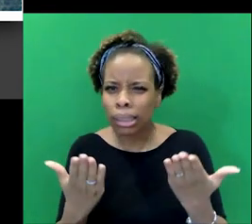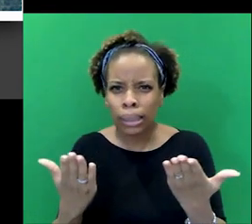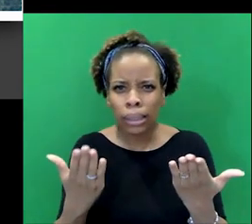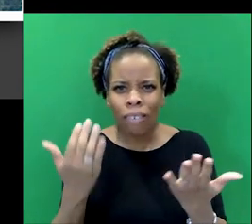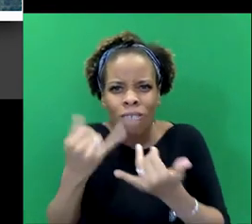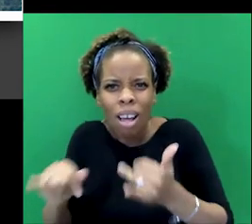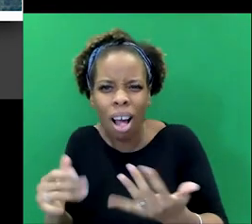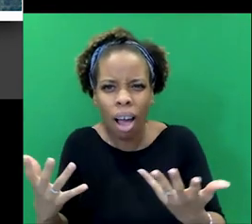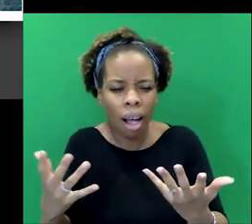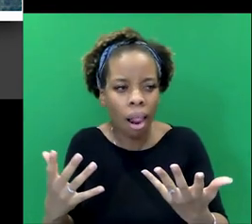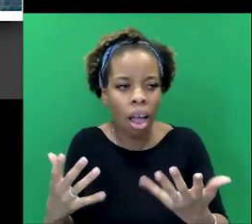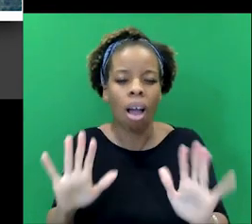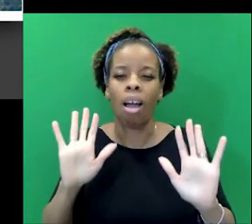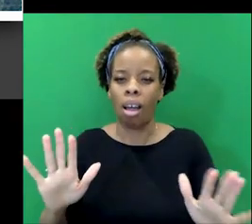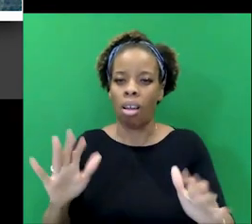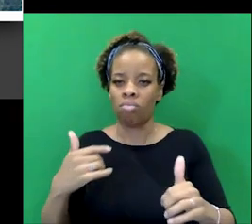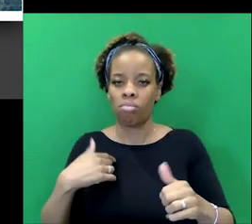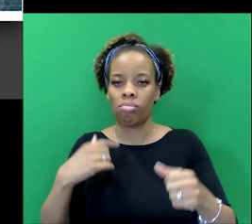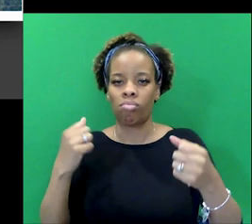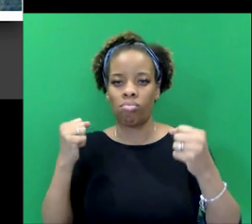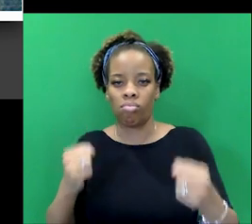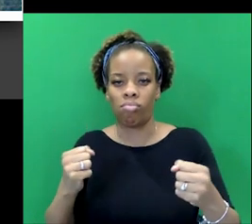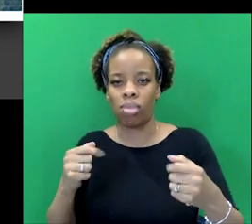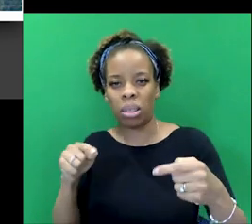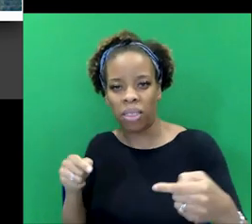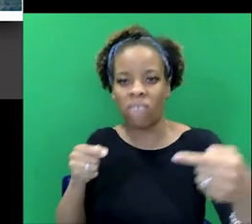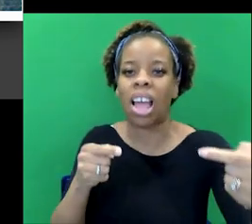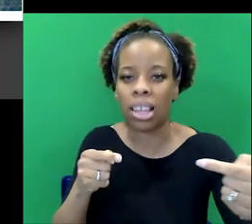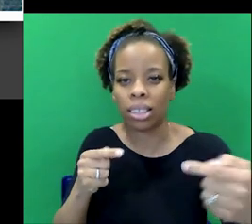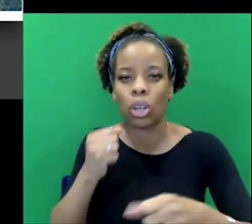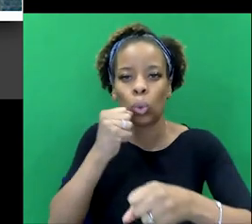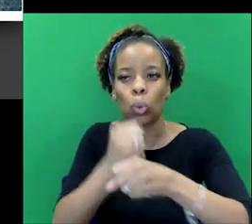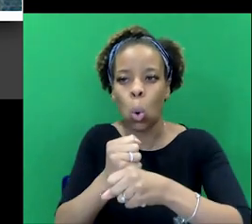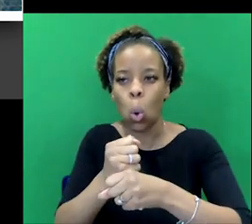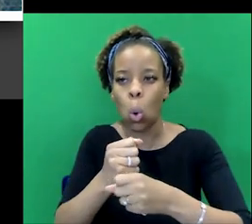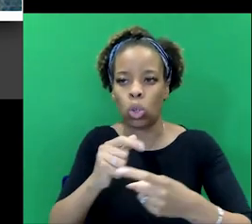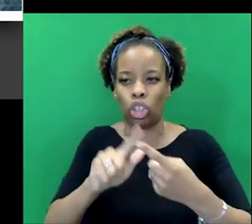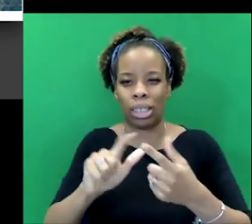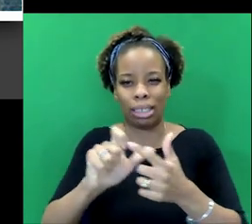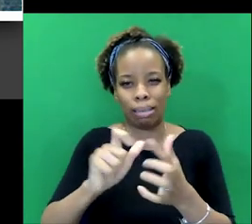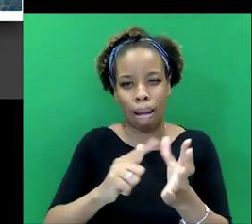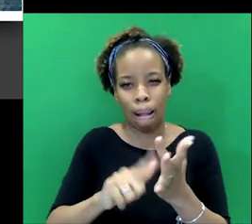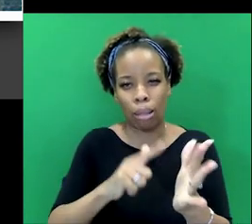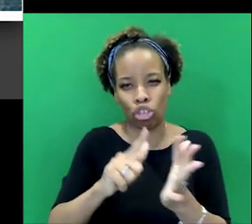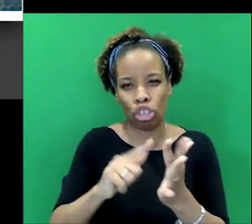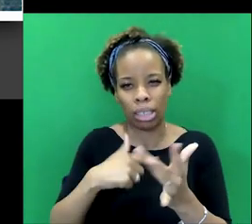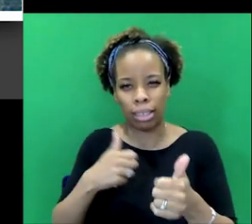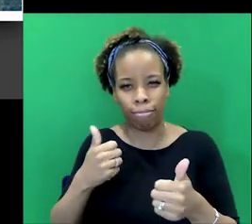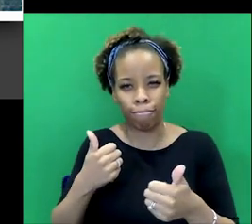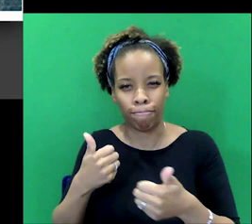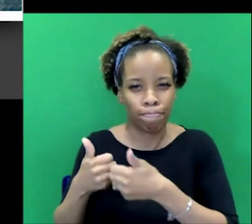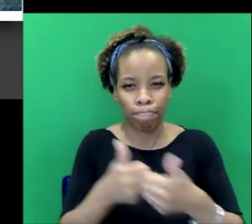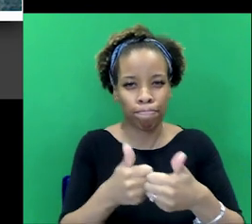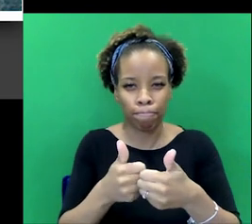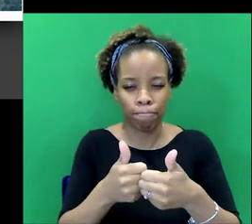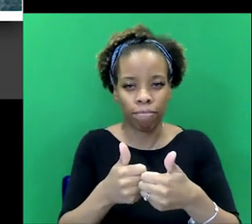to this occasion. And he is going to defend George Adalji. And that's how it all starts. The story has been has been treated